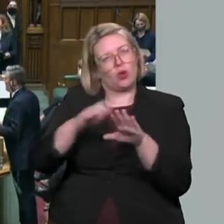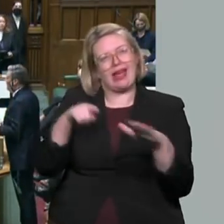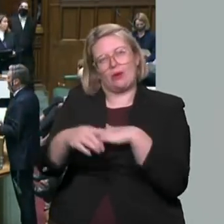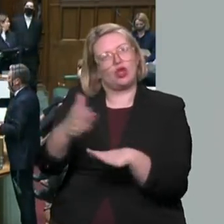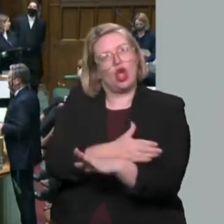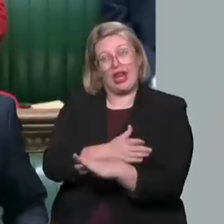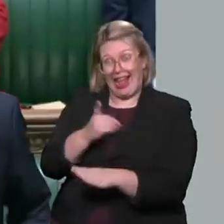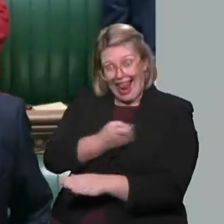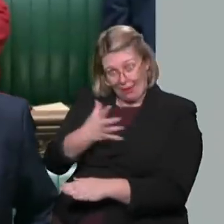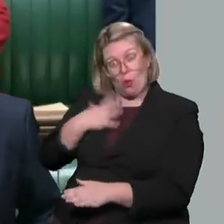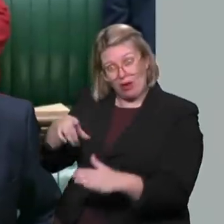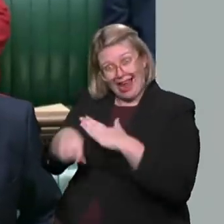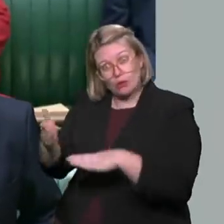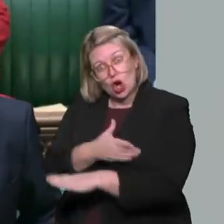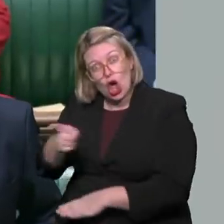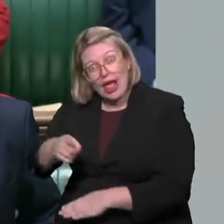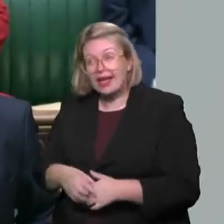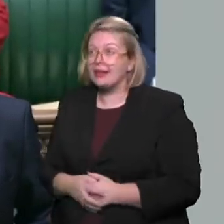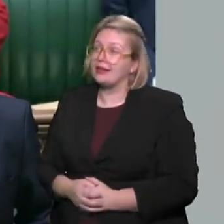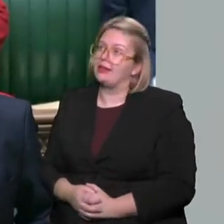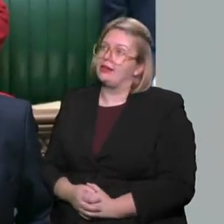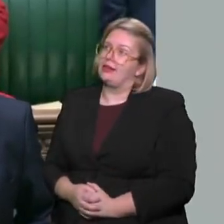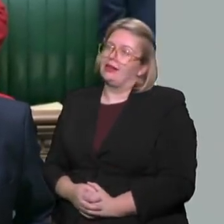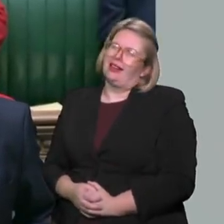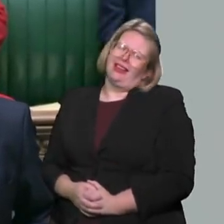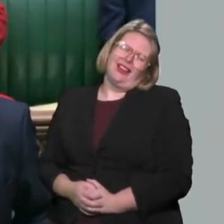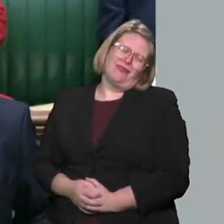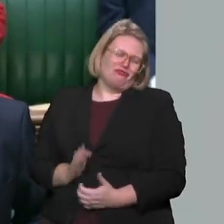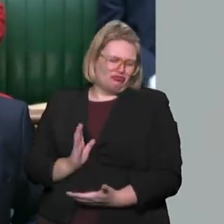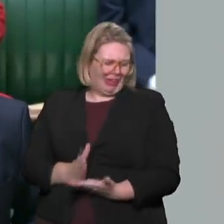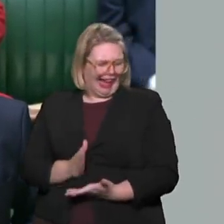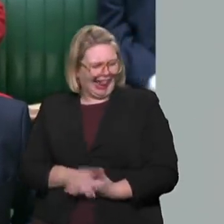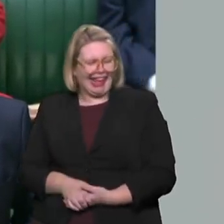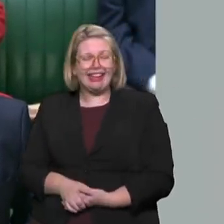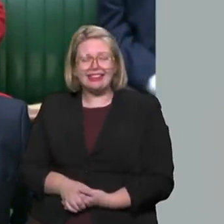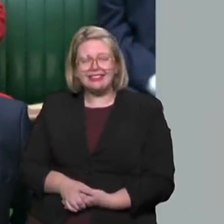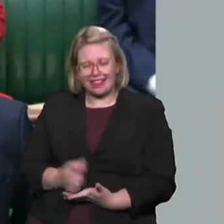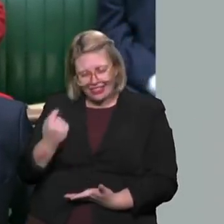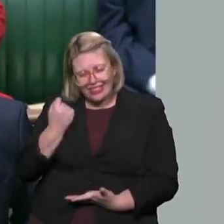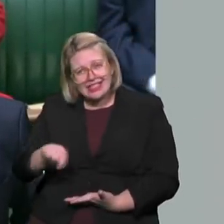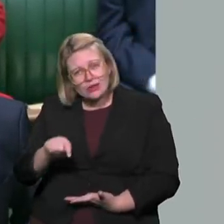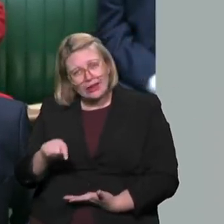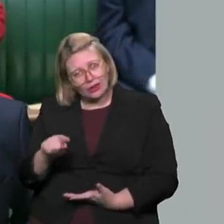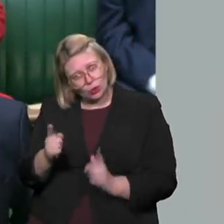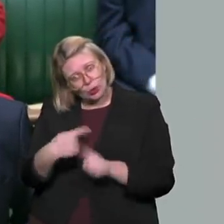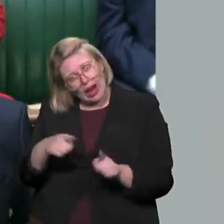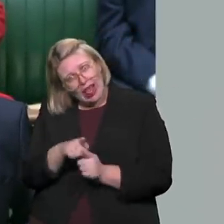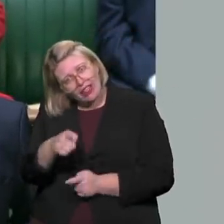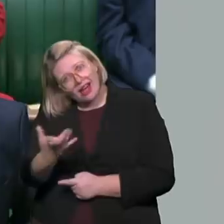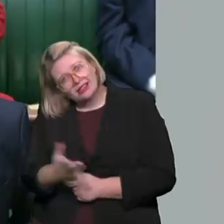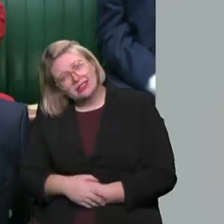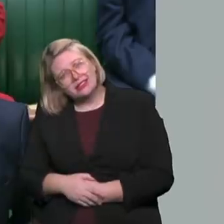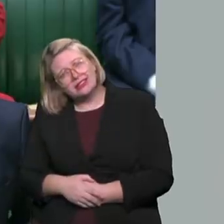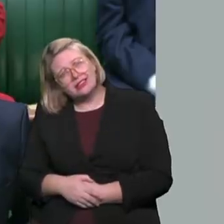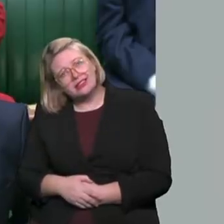Really, after the week we have just had, I really do not